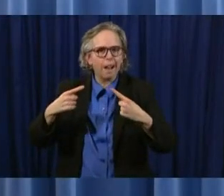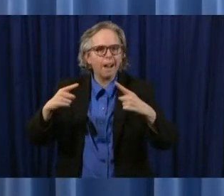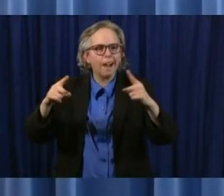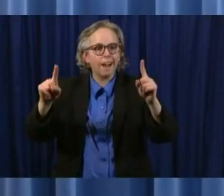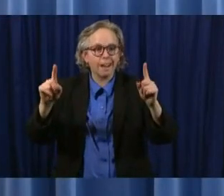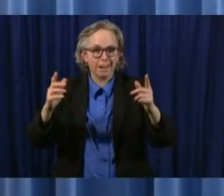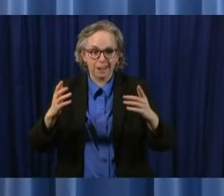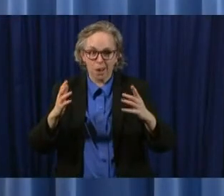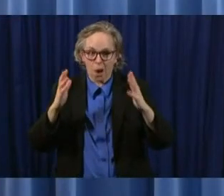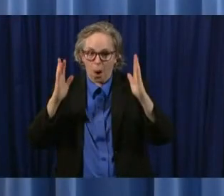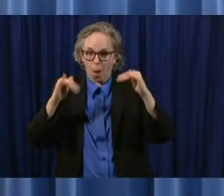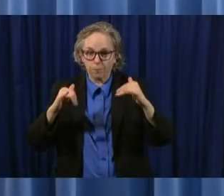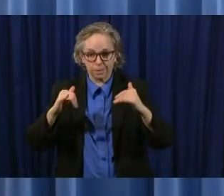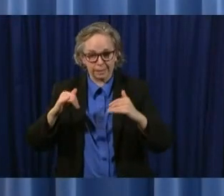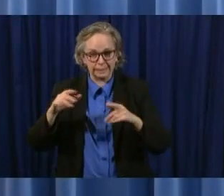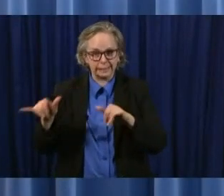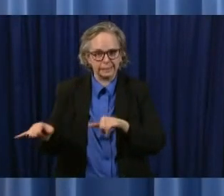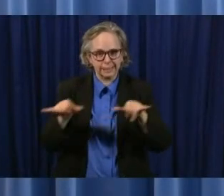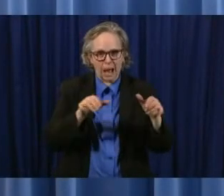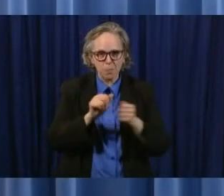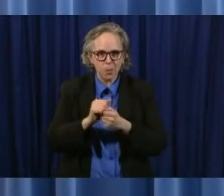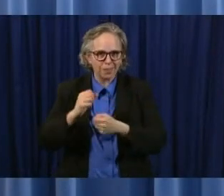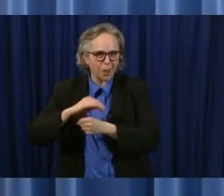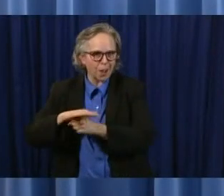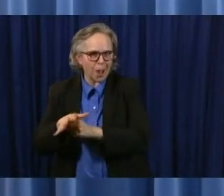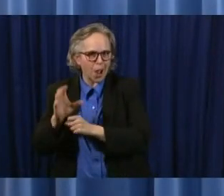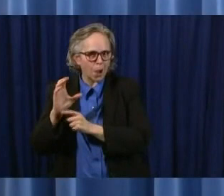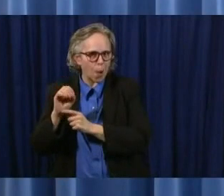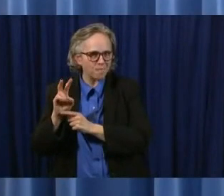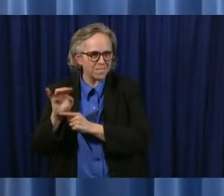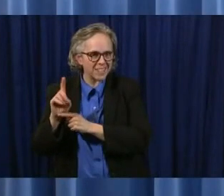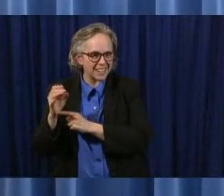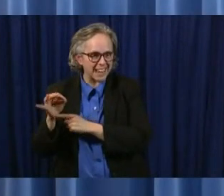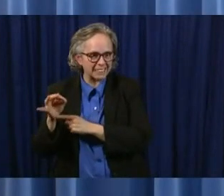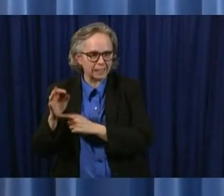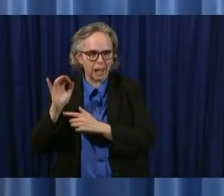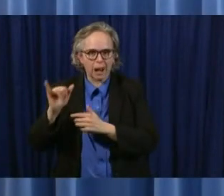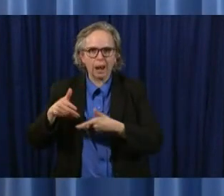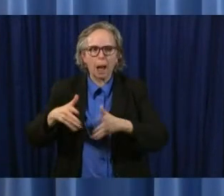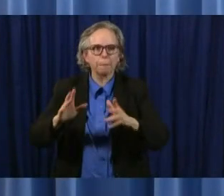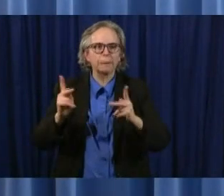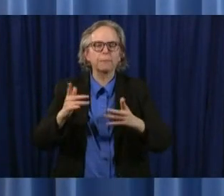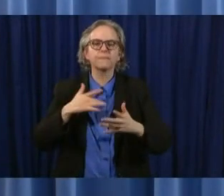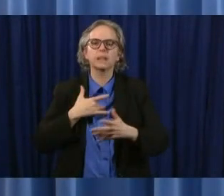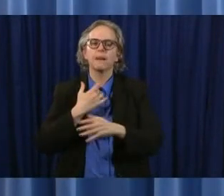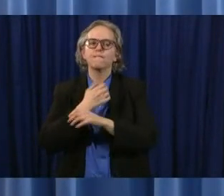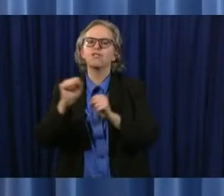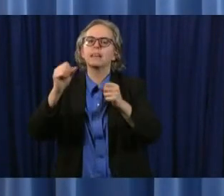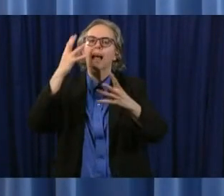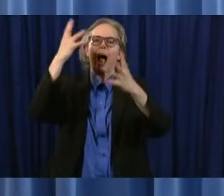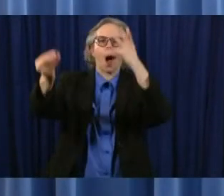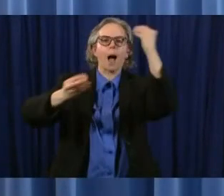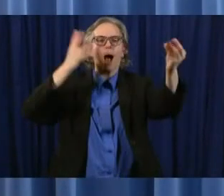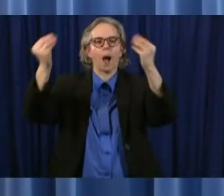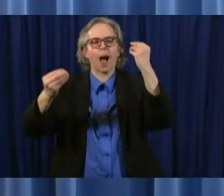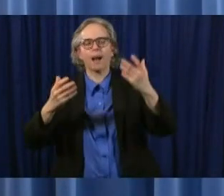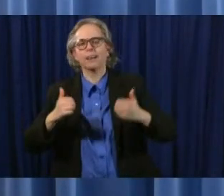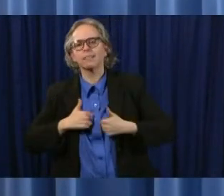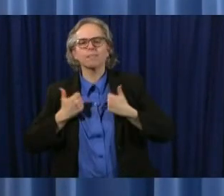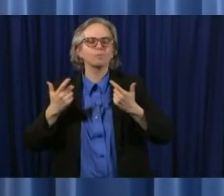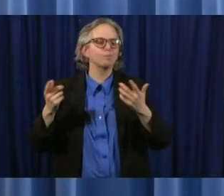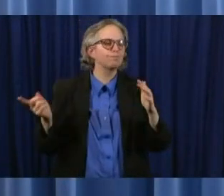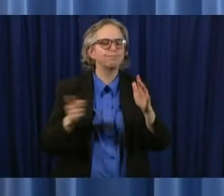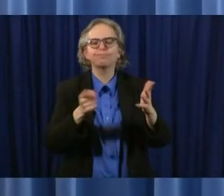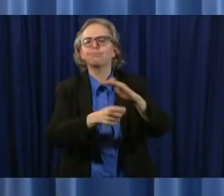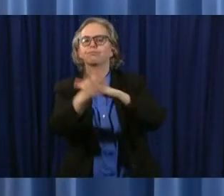coronavirus is they they basically free people to live their lives and i saw that with with polio